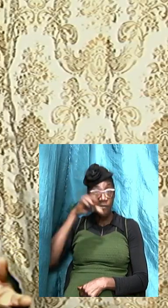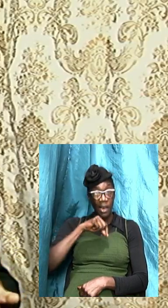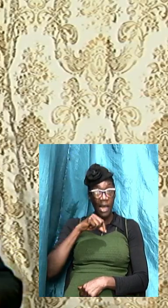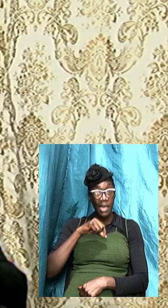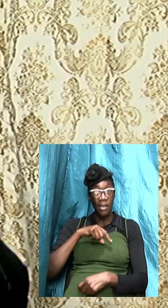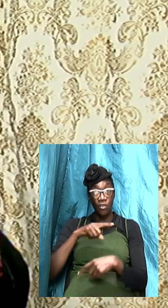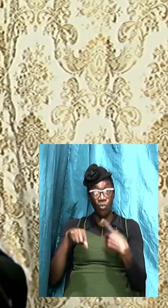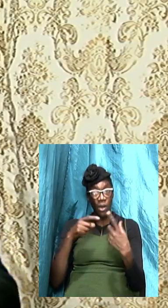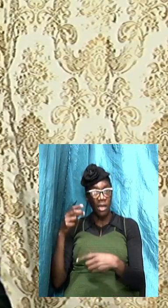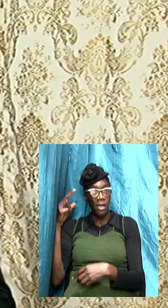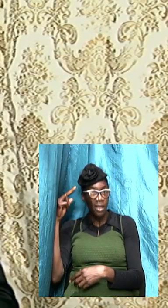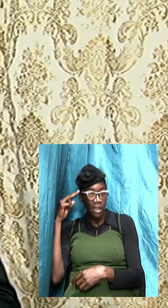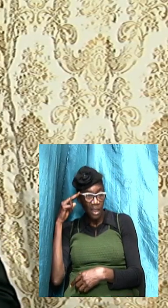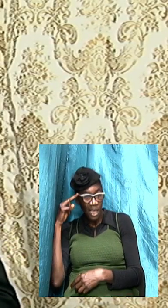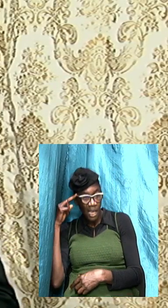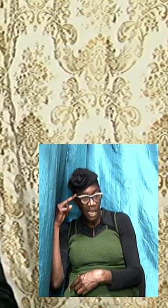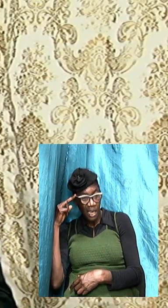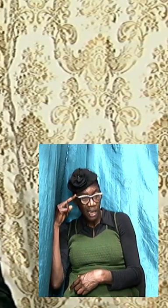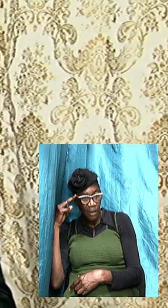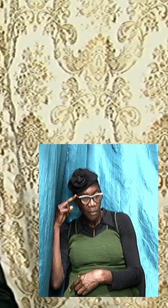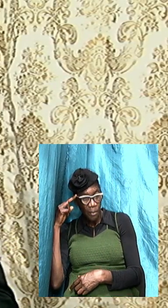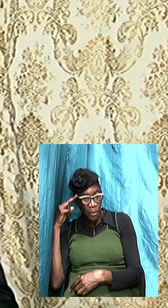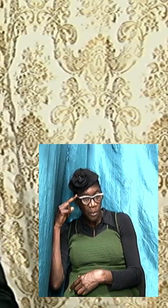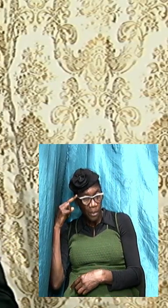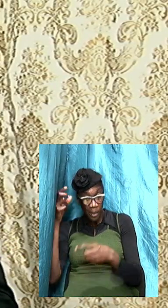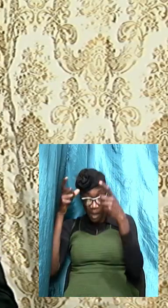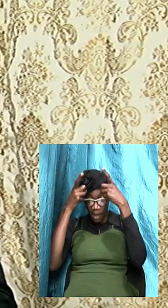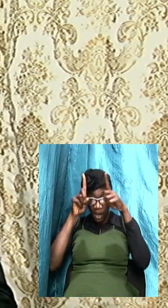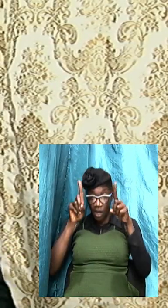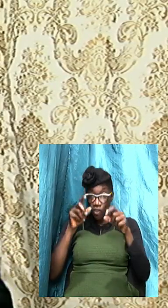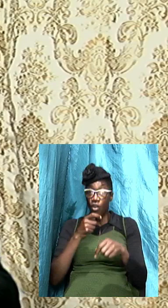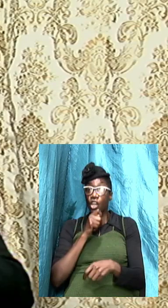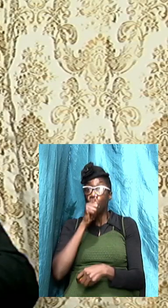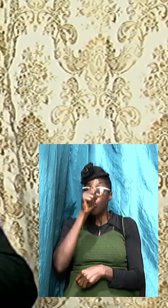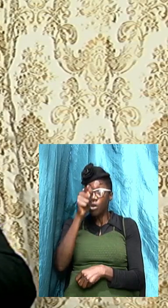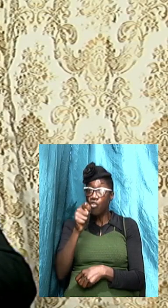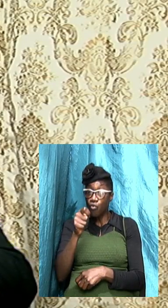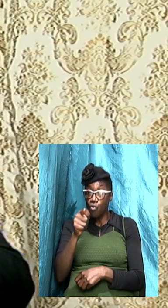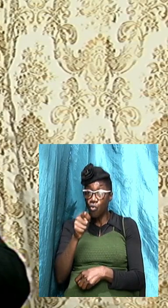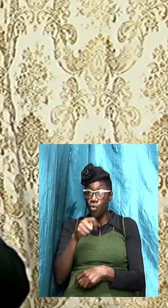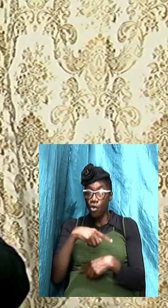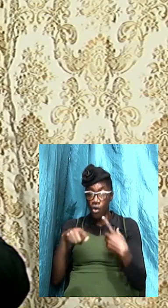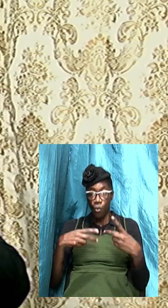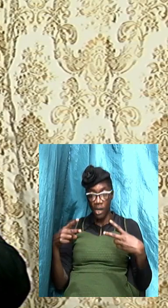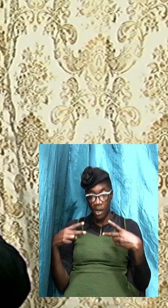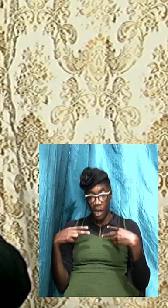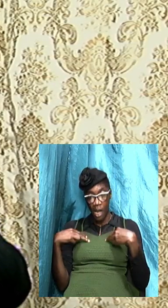biblical I think we mentioned this last week that when we have